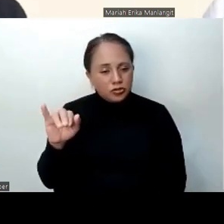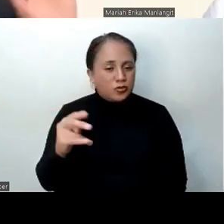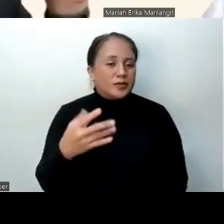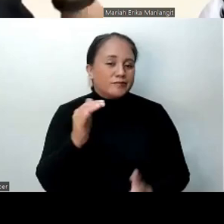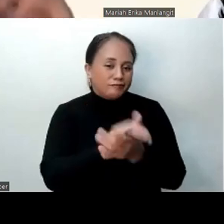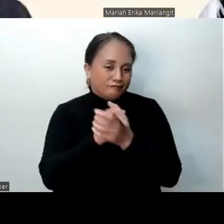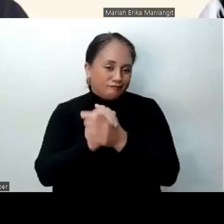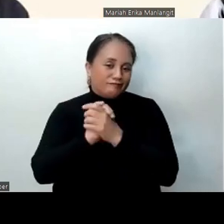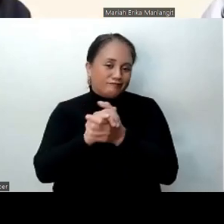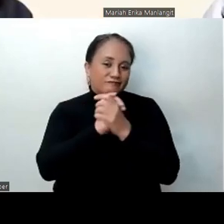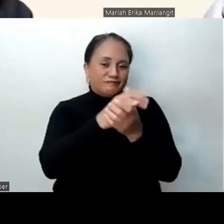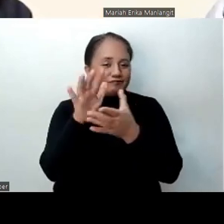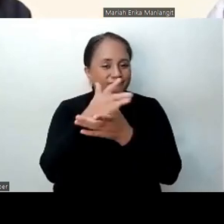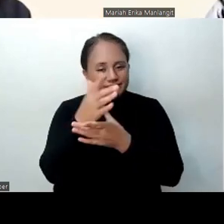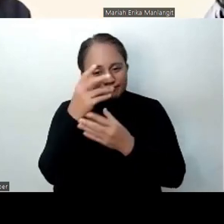much for sharing your paper. you. So.